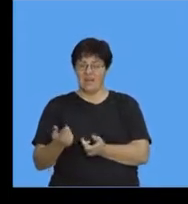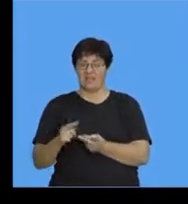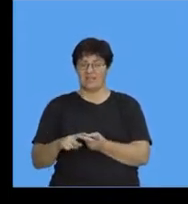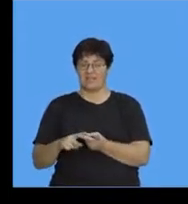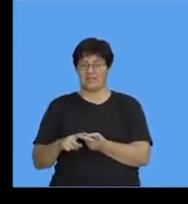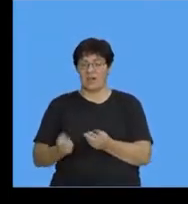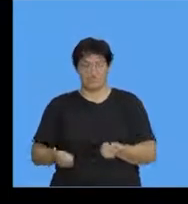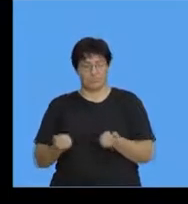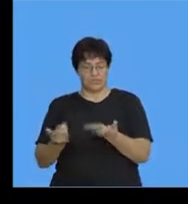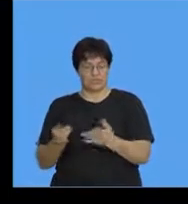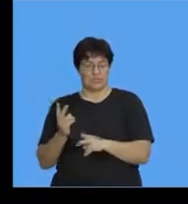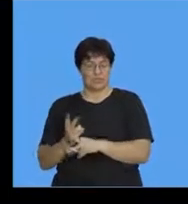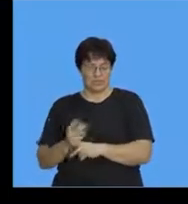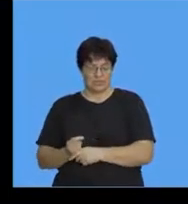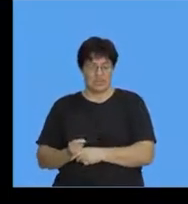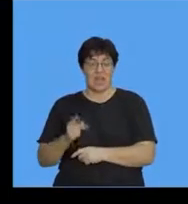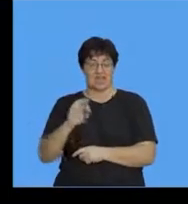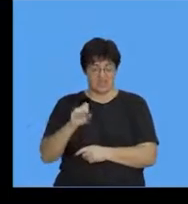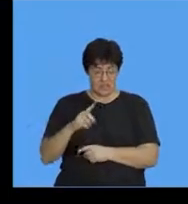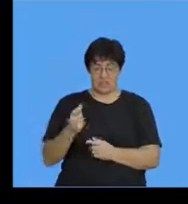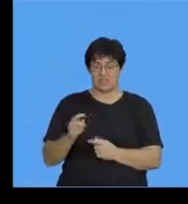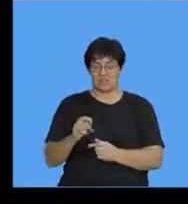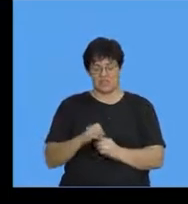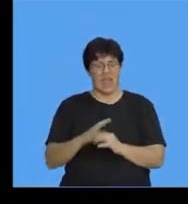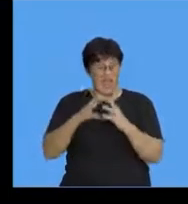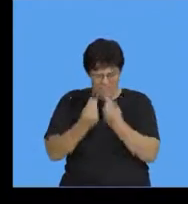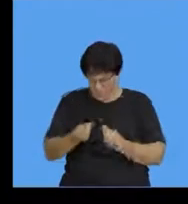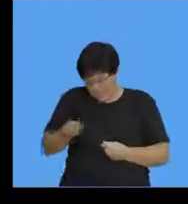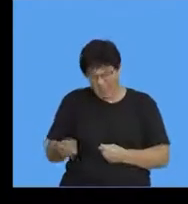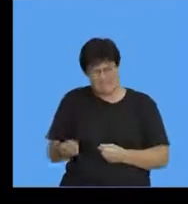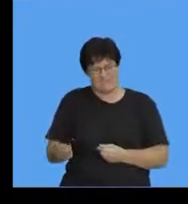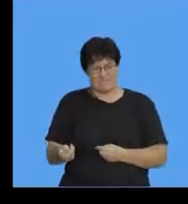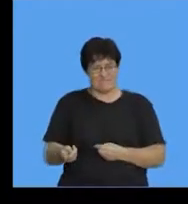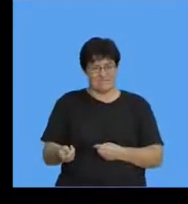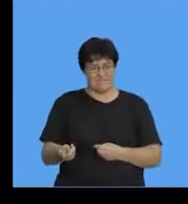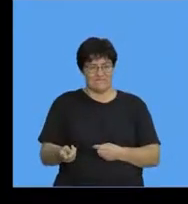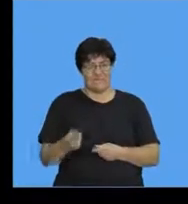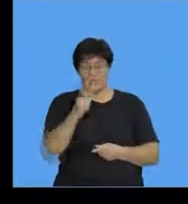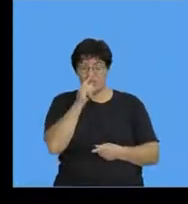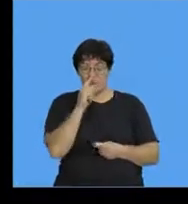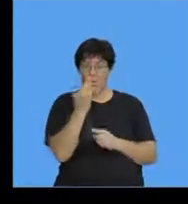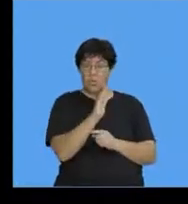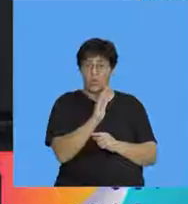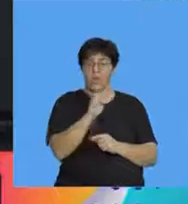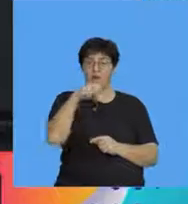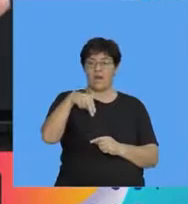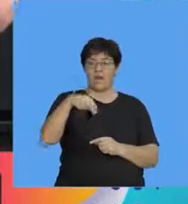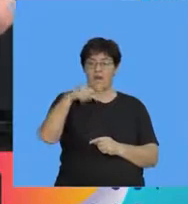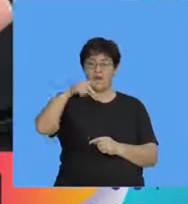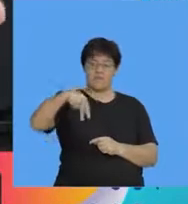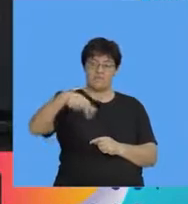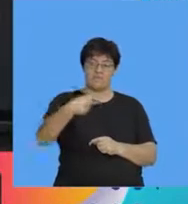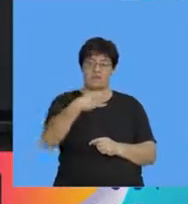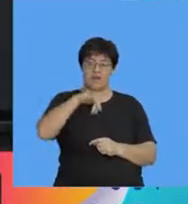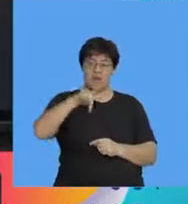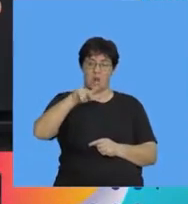produce all right they've got vascular tissue they've got everything so when we're looking at a biogenetic tree you're looking at the